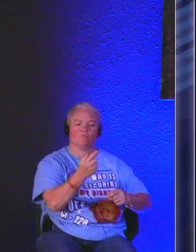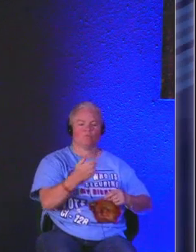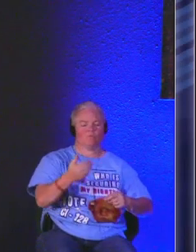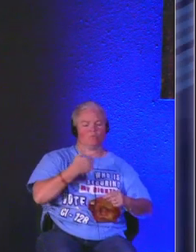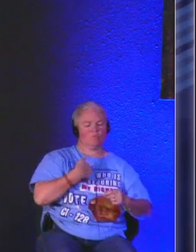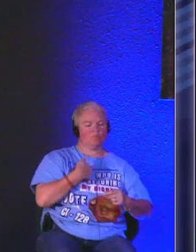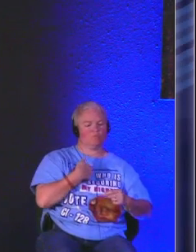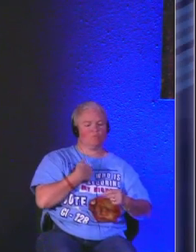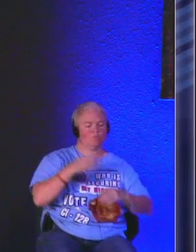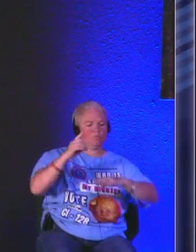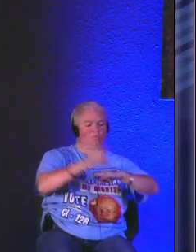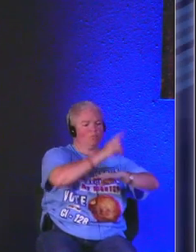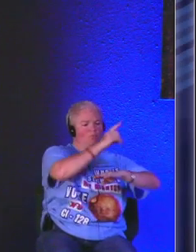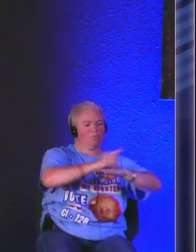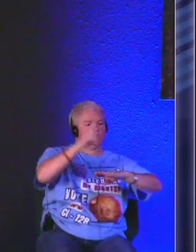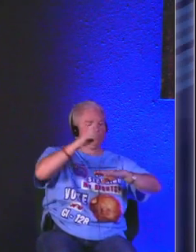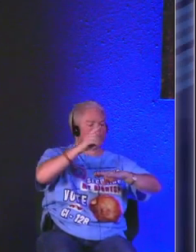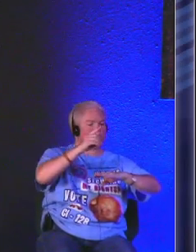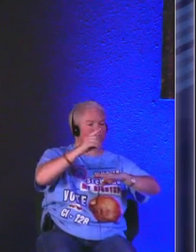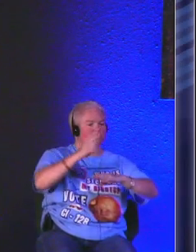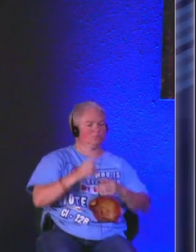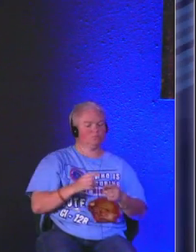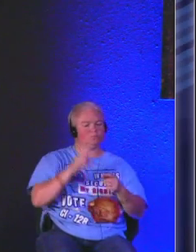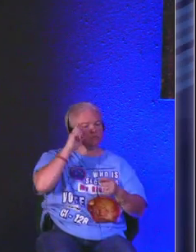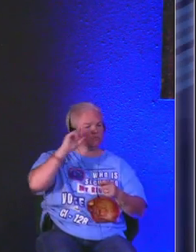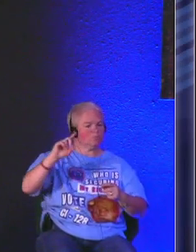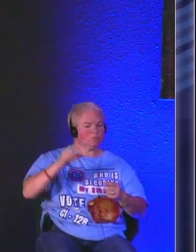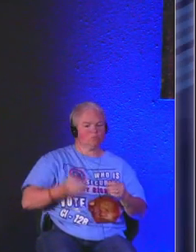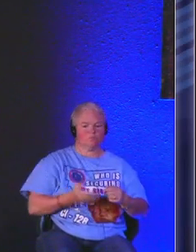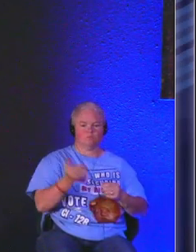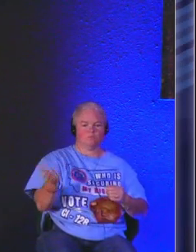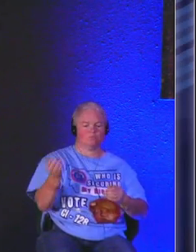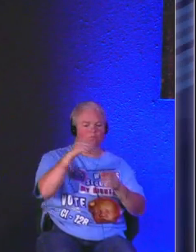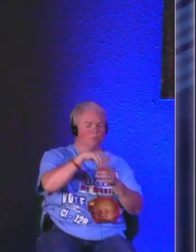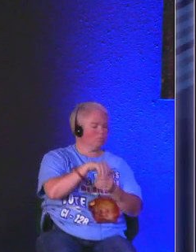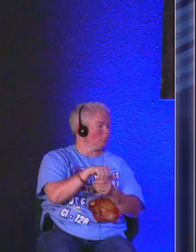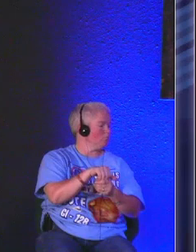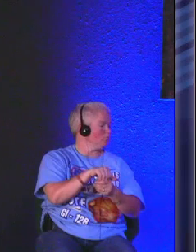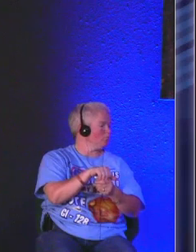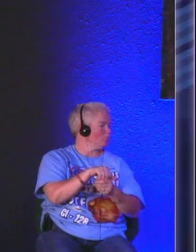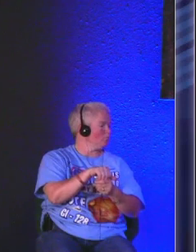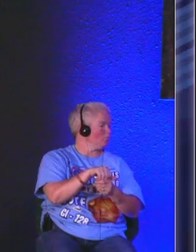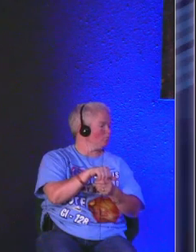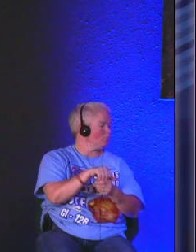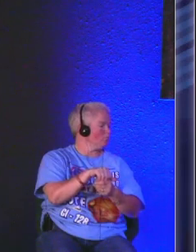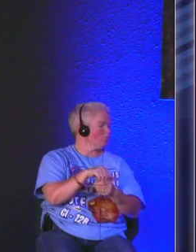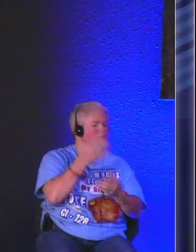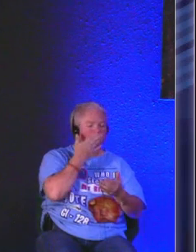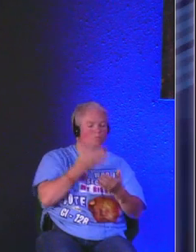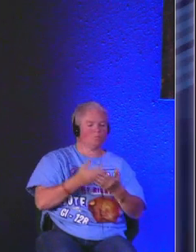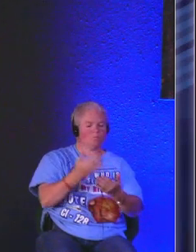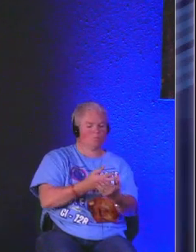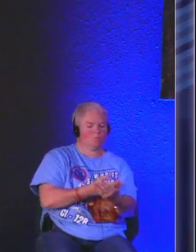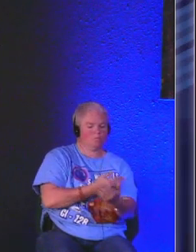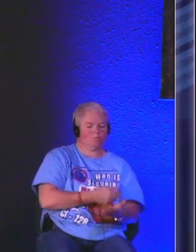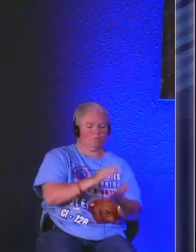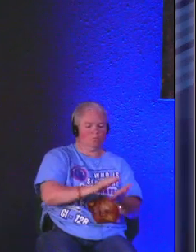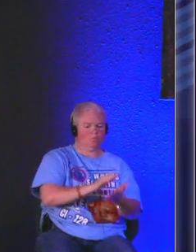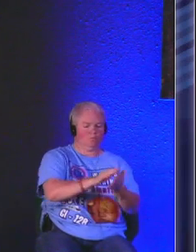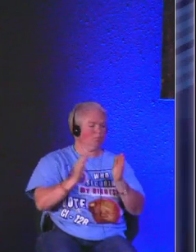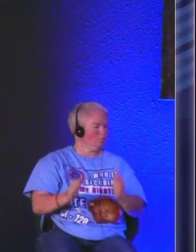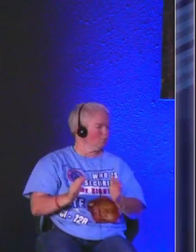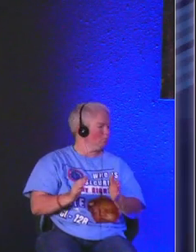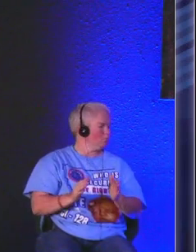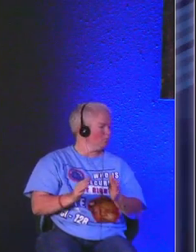but I also need discipline for things that are in here and that's what the good shepherd does